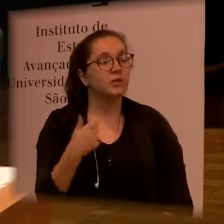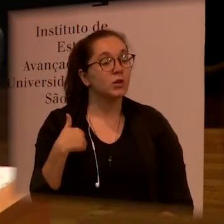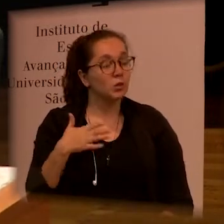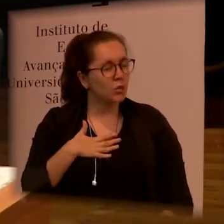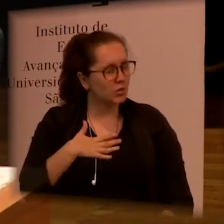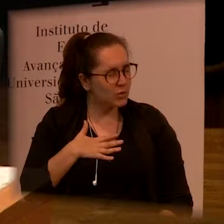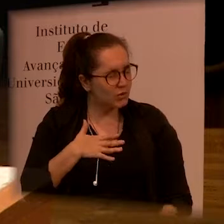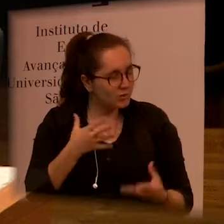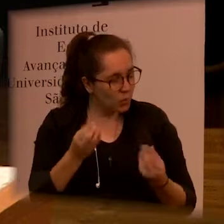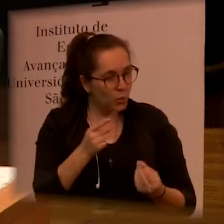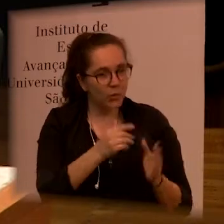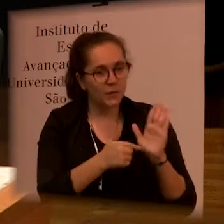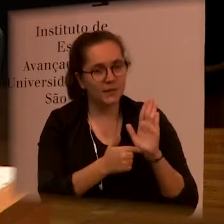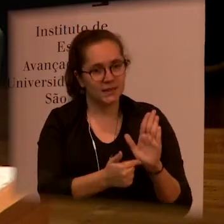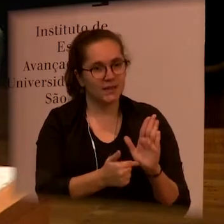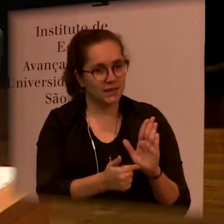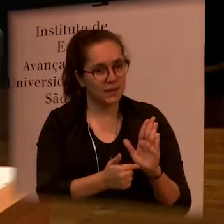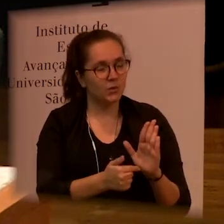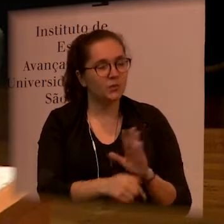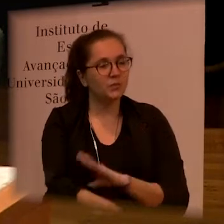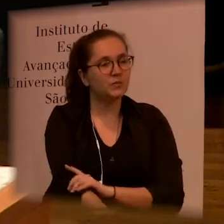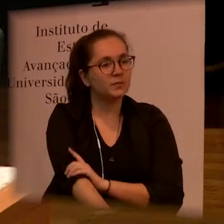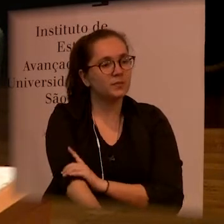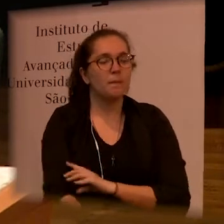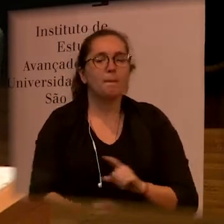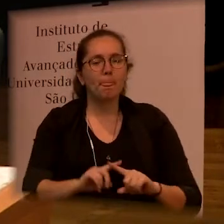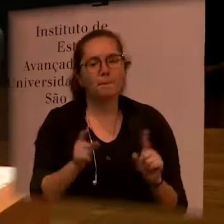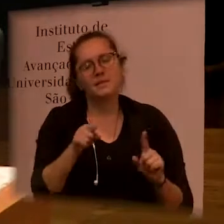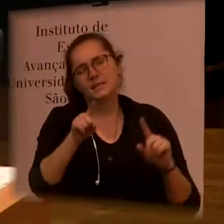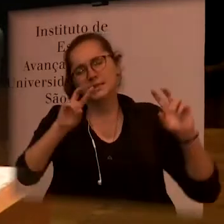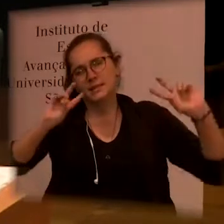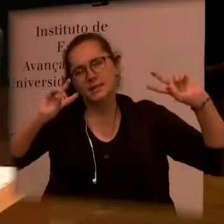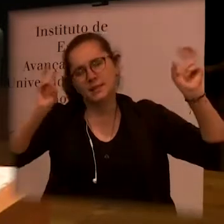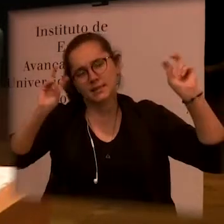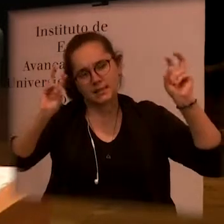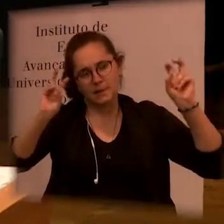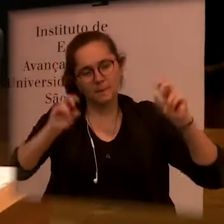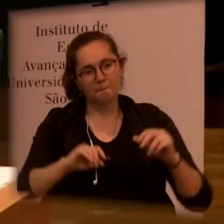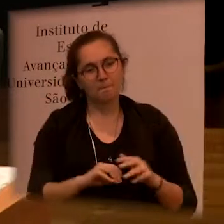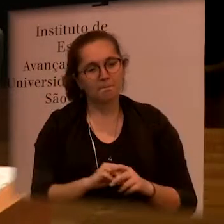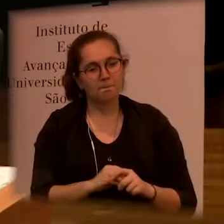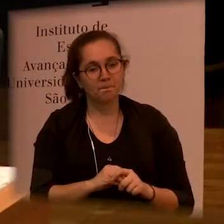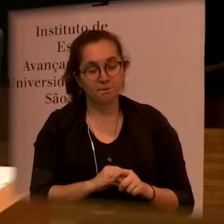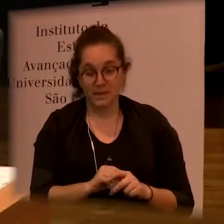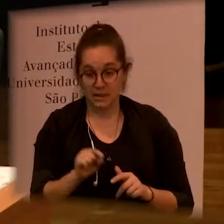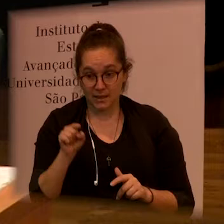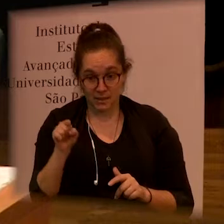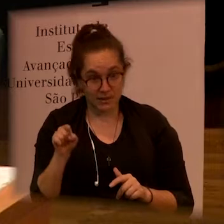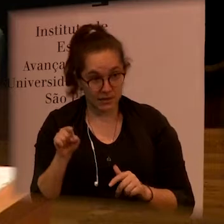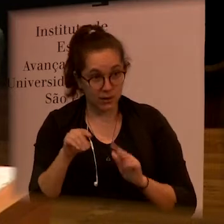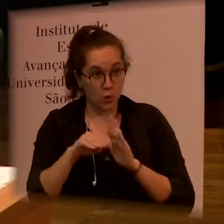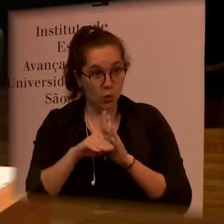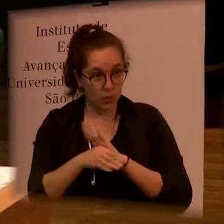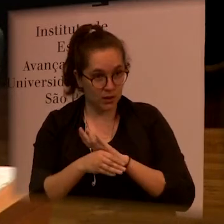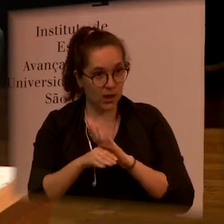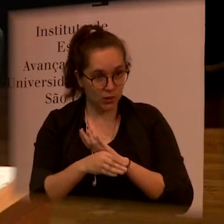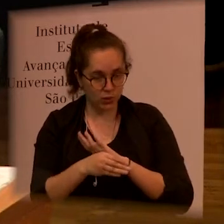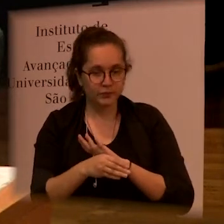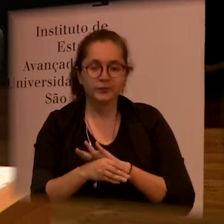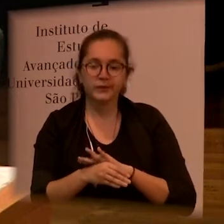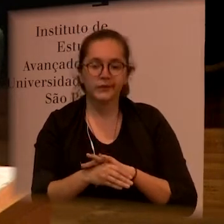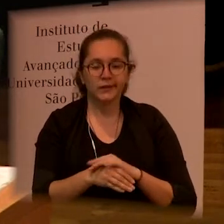I like very much your presentation is because this matter is how much this concept of